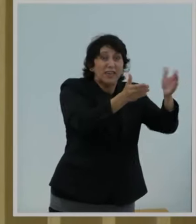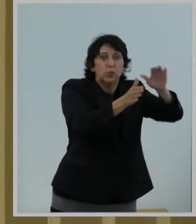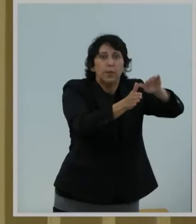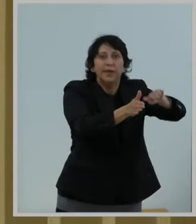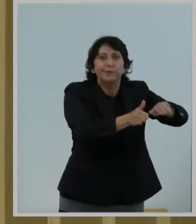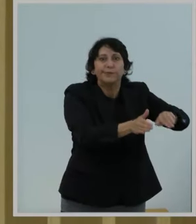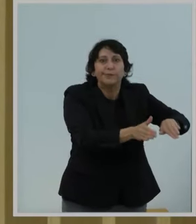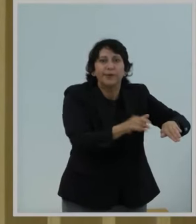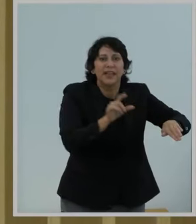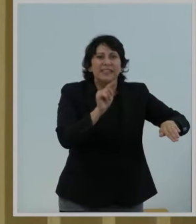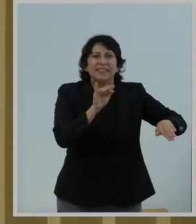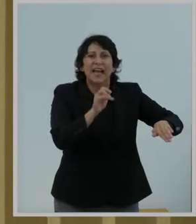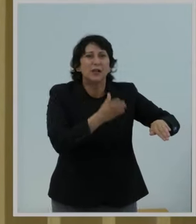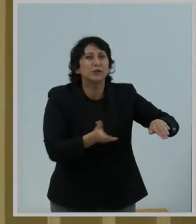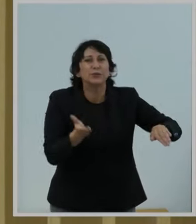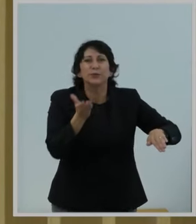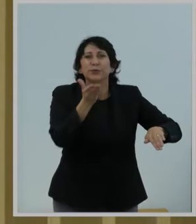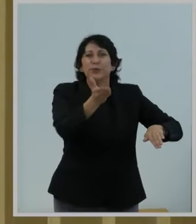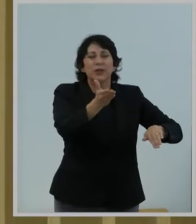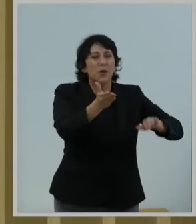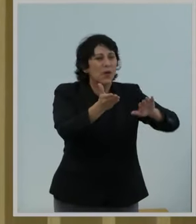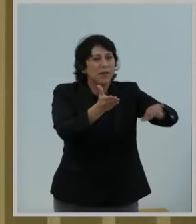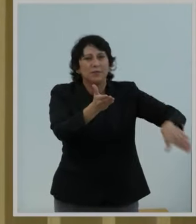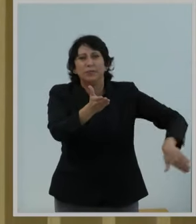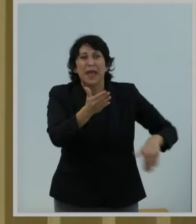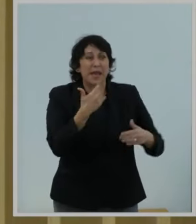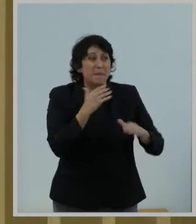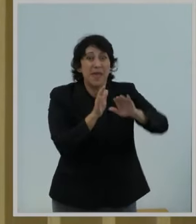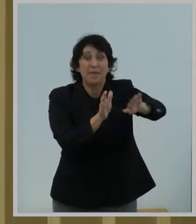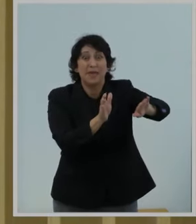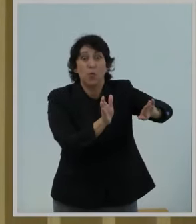it will knock many of them off the stove altogether.